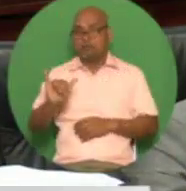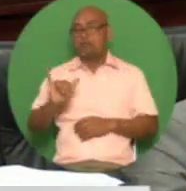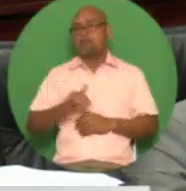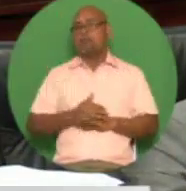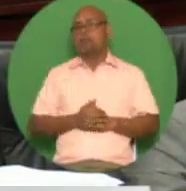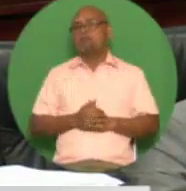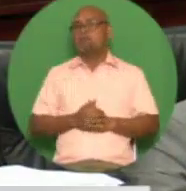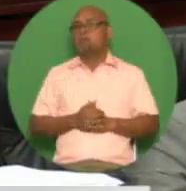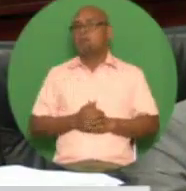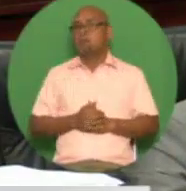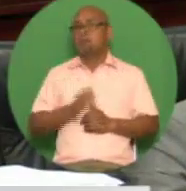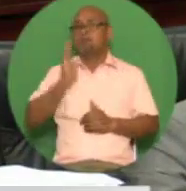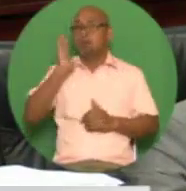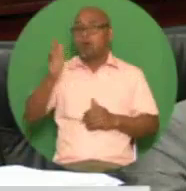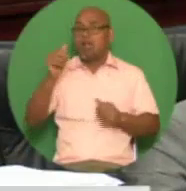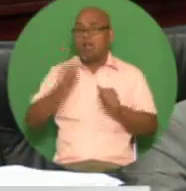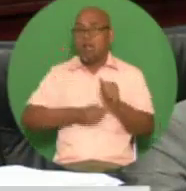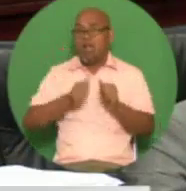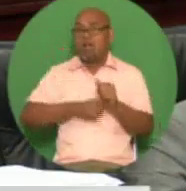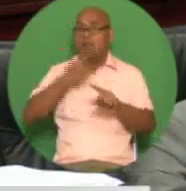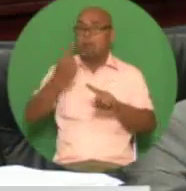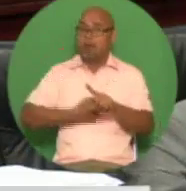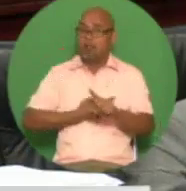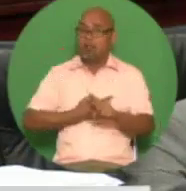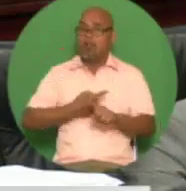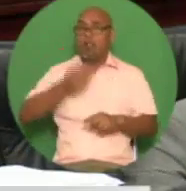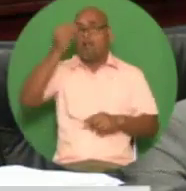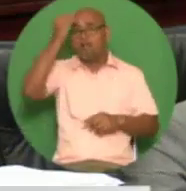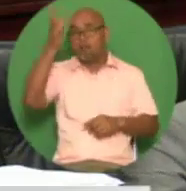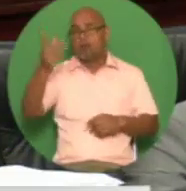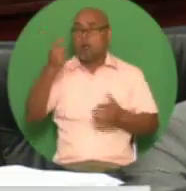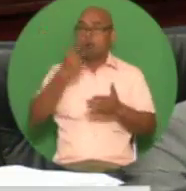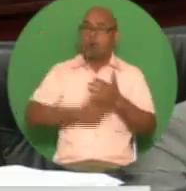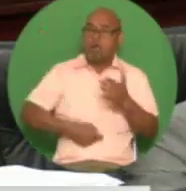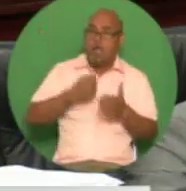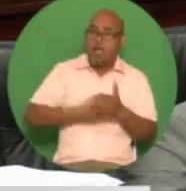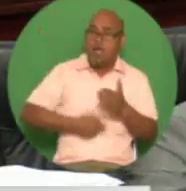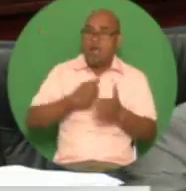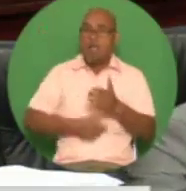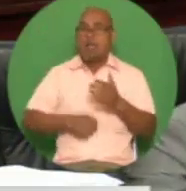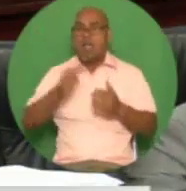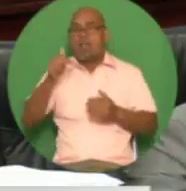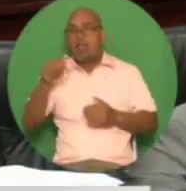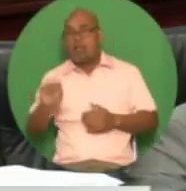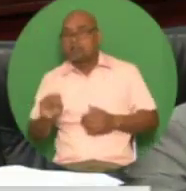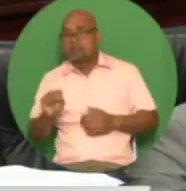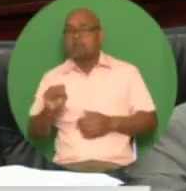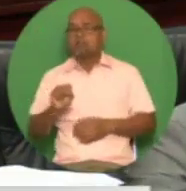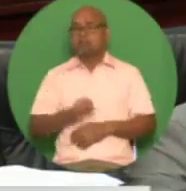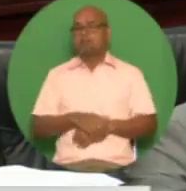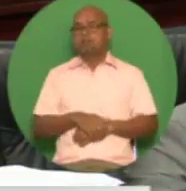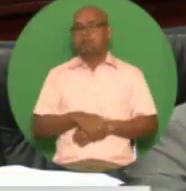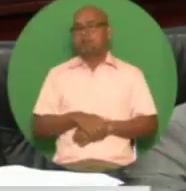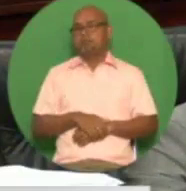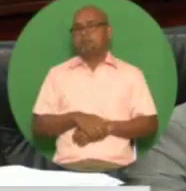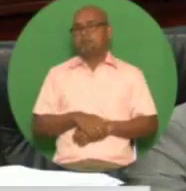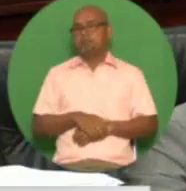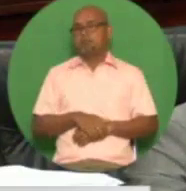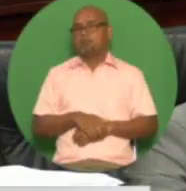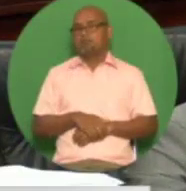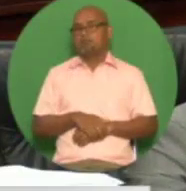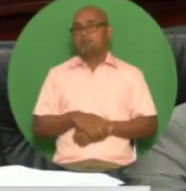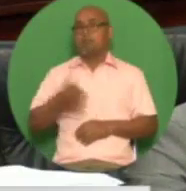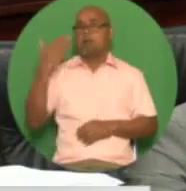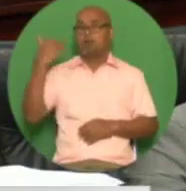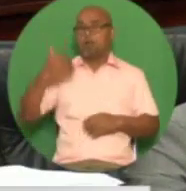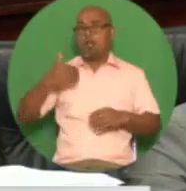to publish on a monthly basis the wholesale and retail product prices for all categories of fuel I did indicate